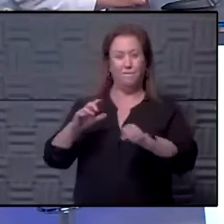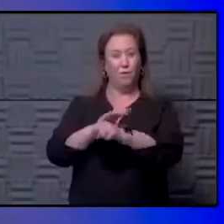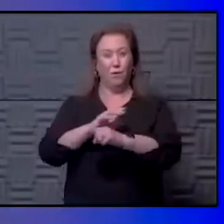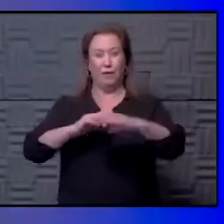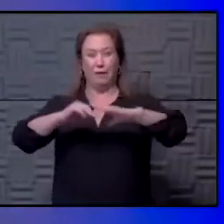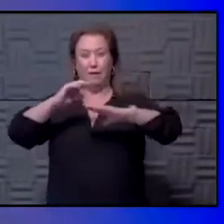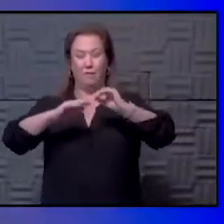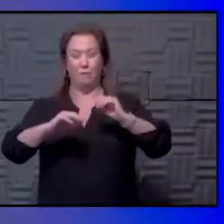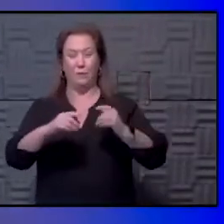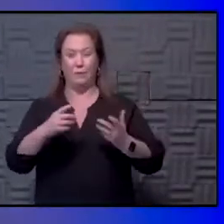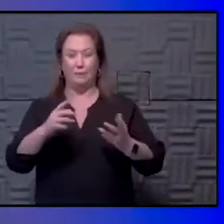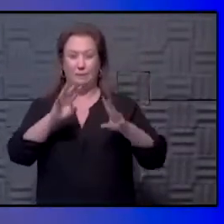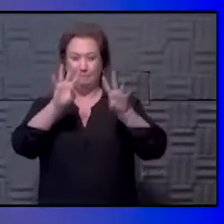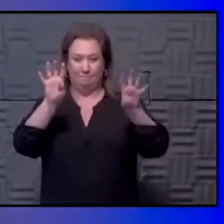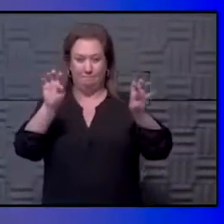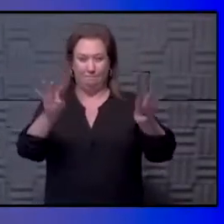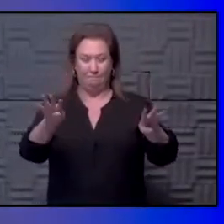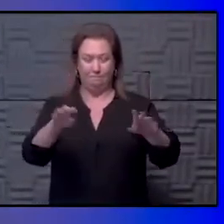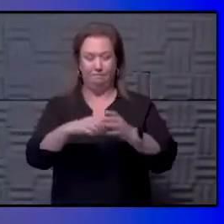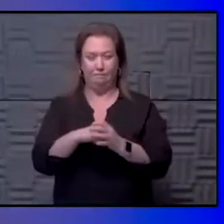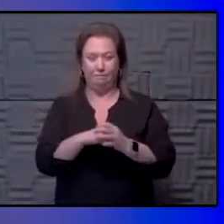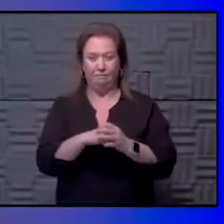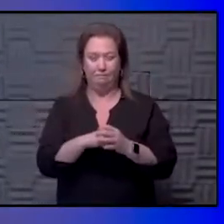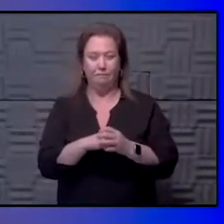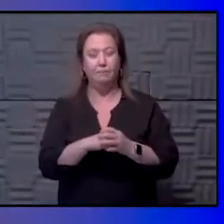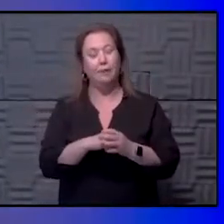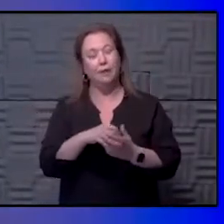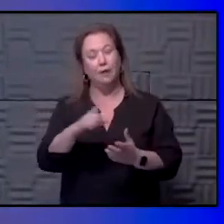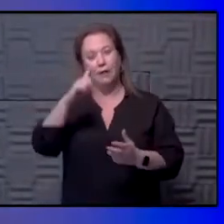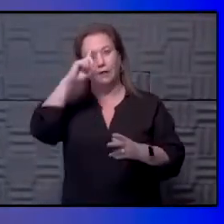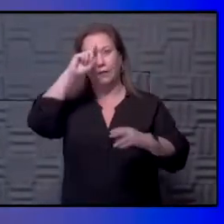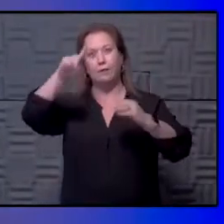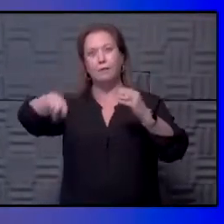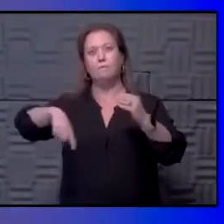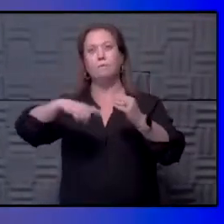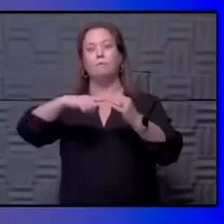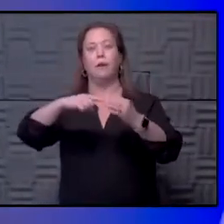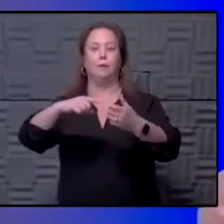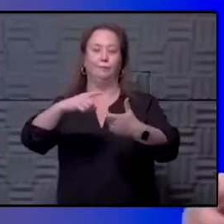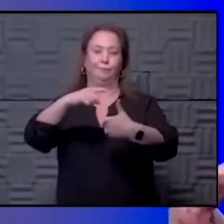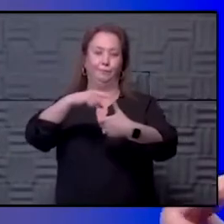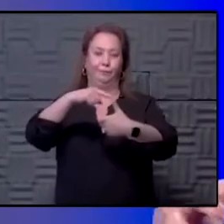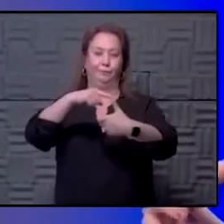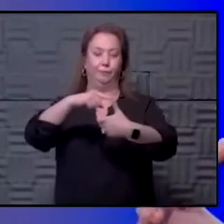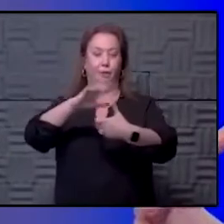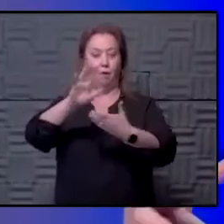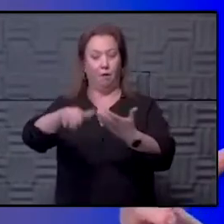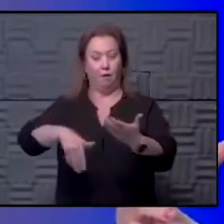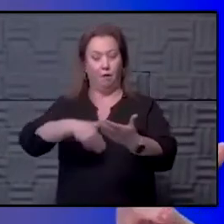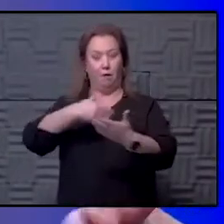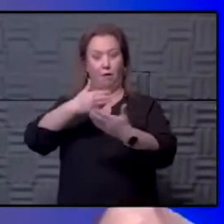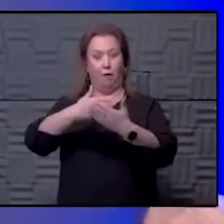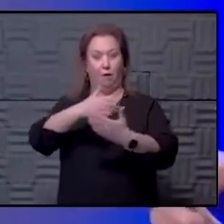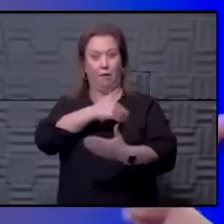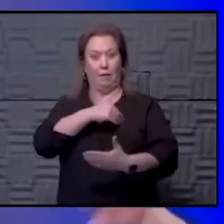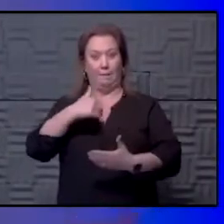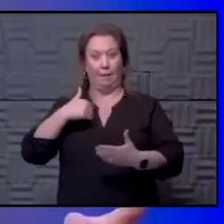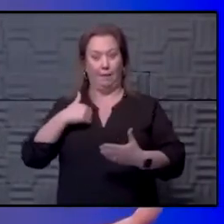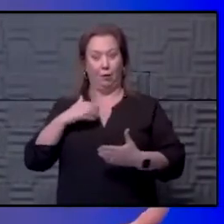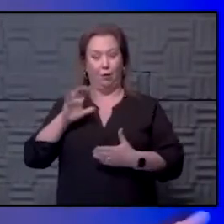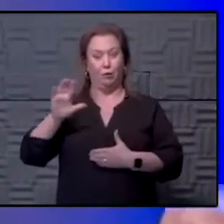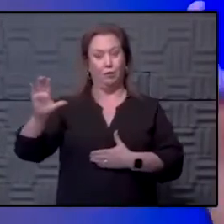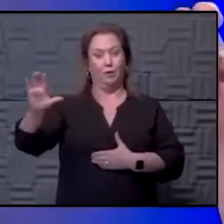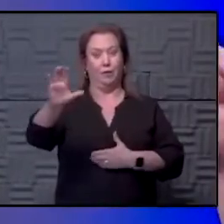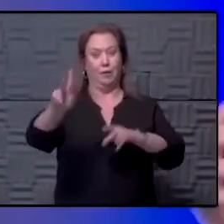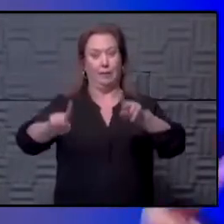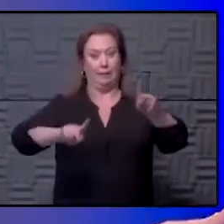Right. I think there are a couple things to take into consideration, and that is, are all of the household members of the people